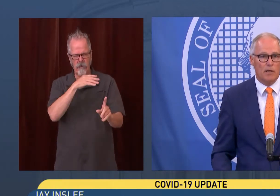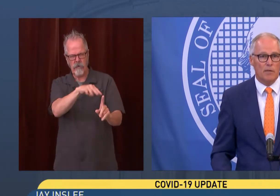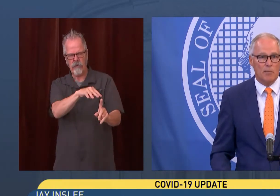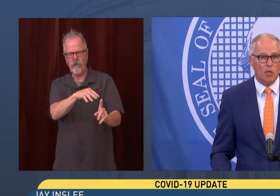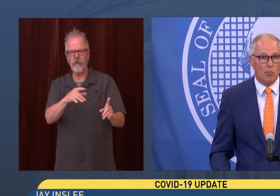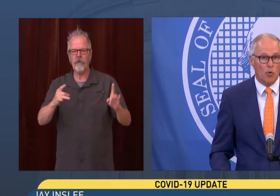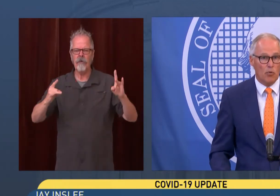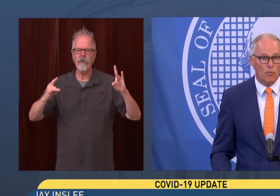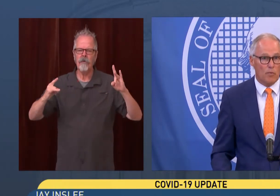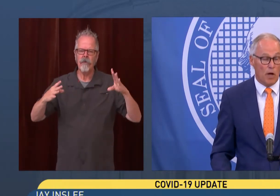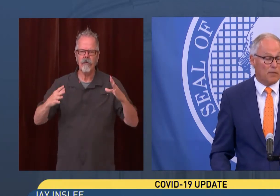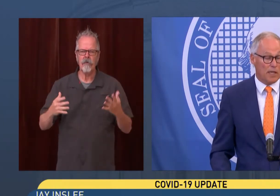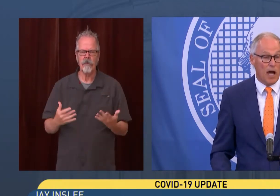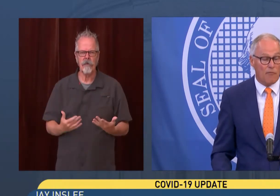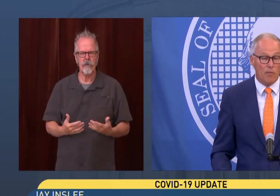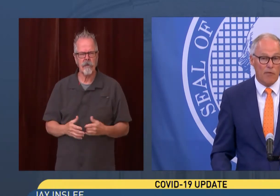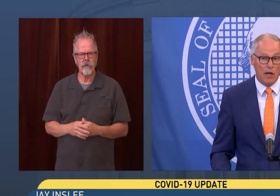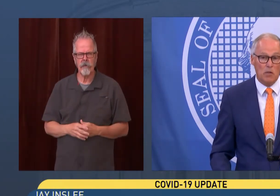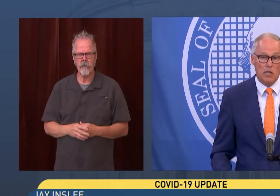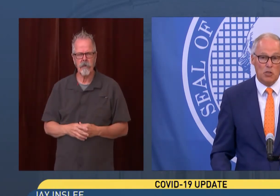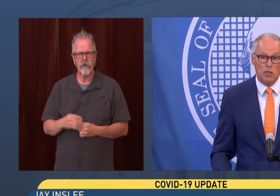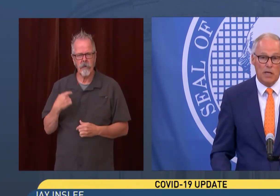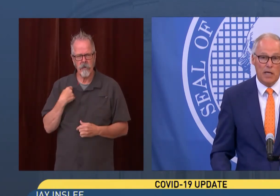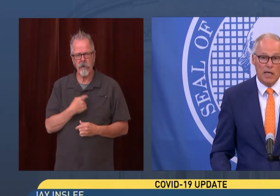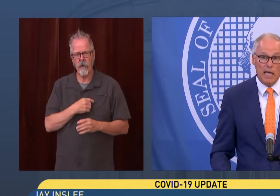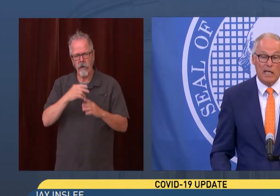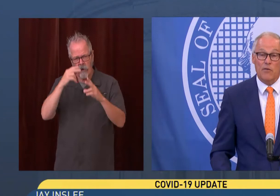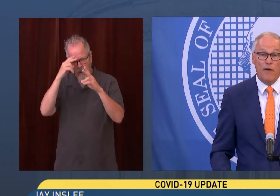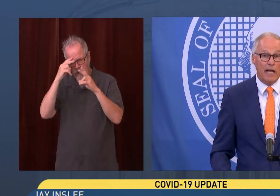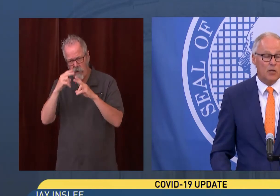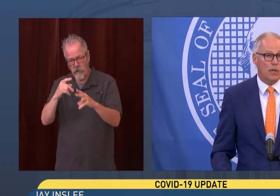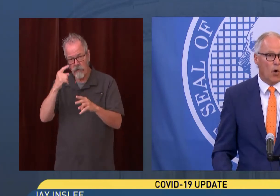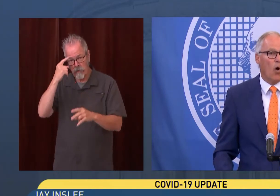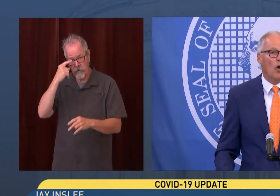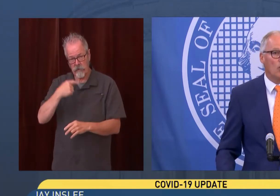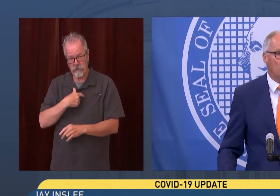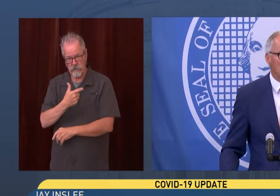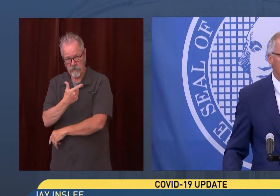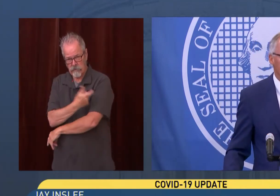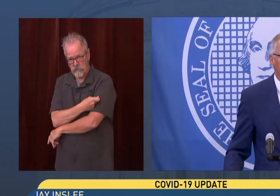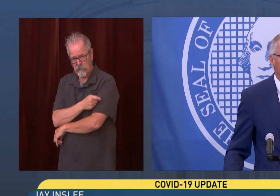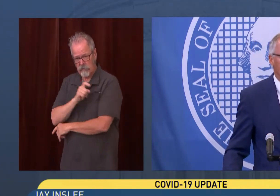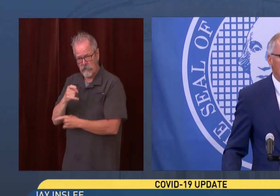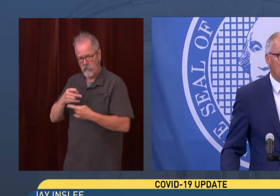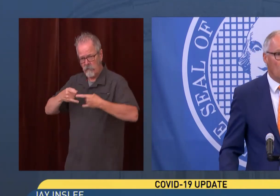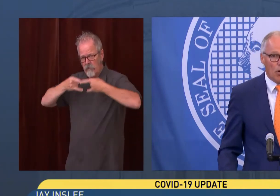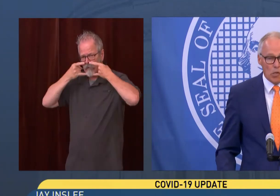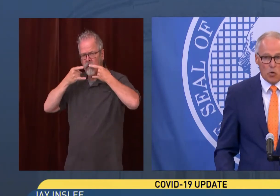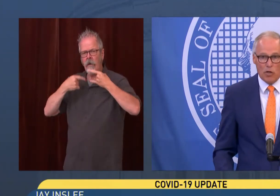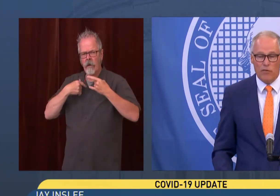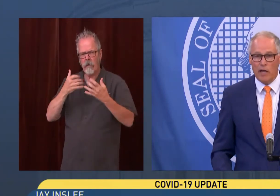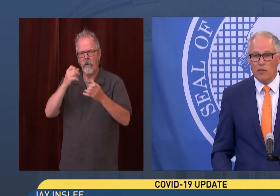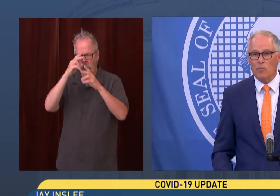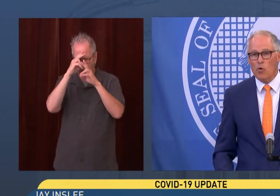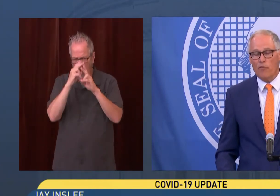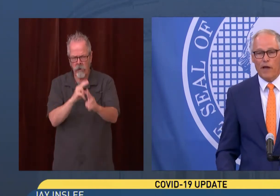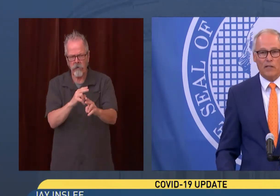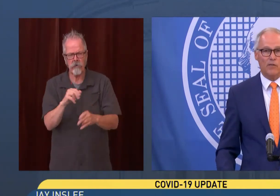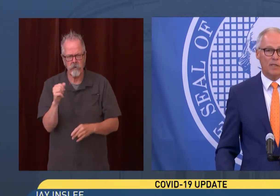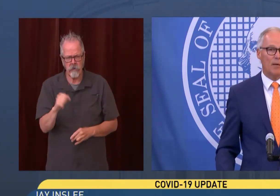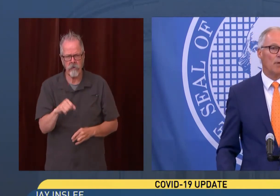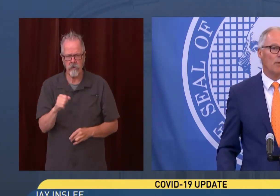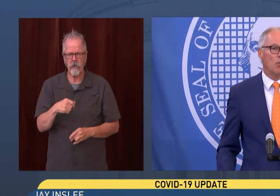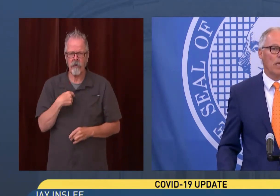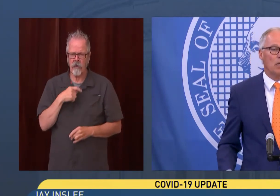that people thought they got from the vaccination, and the fact that we are going to be more assertive, and I think more